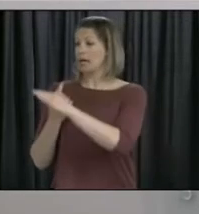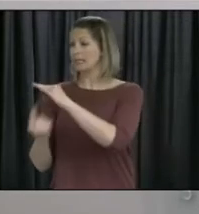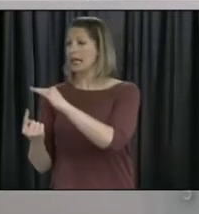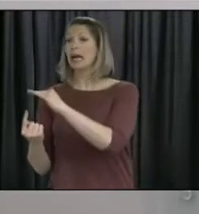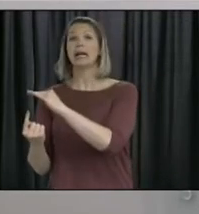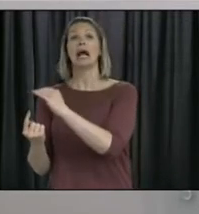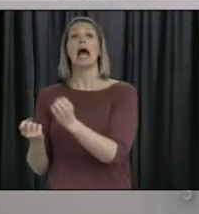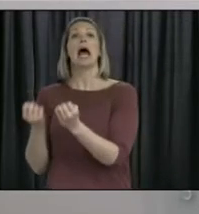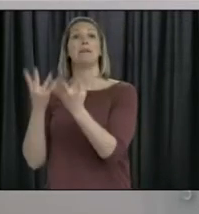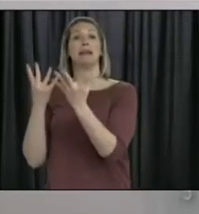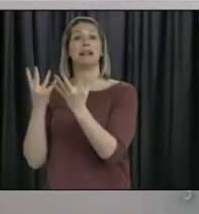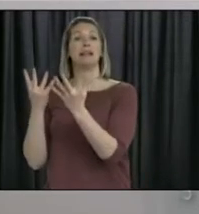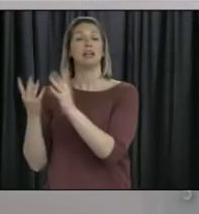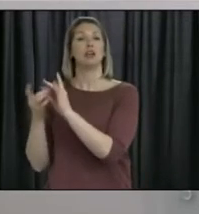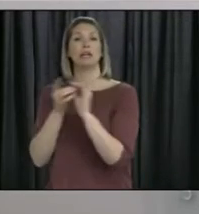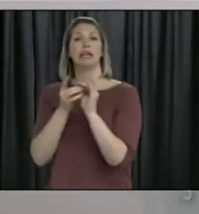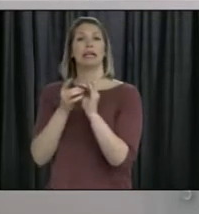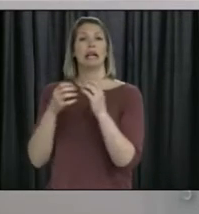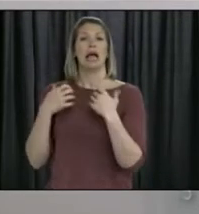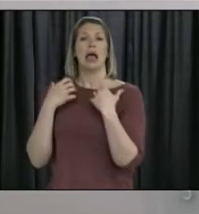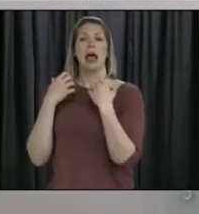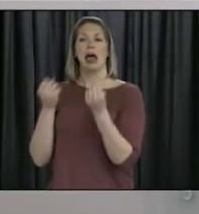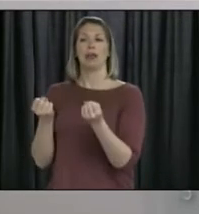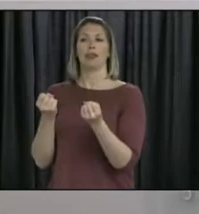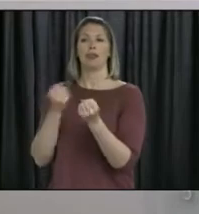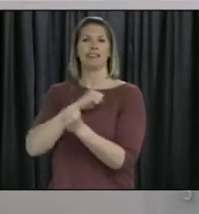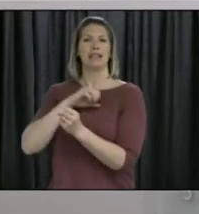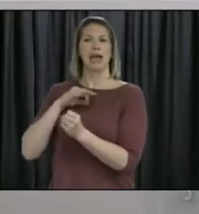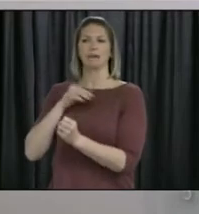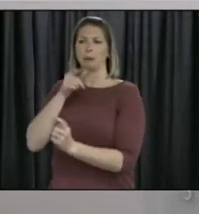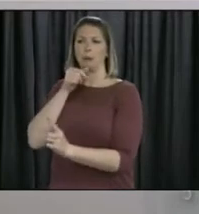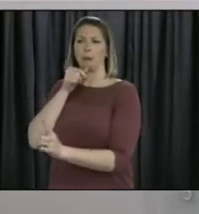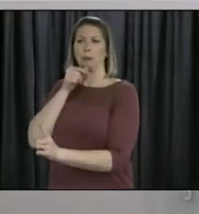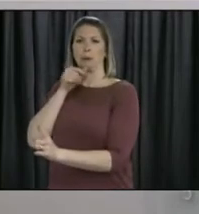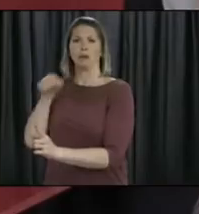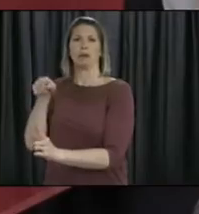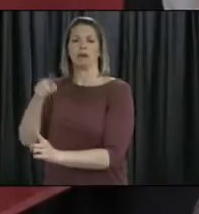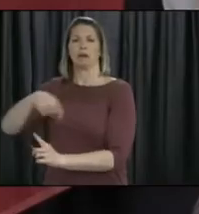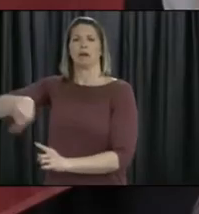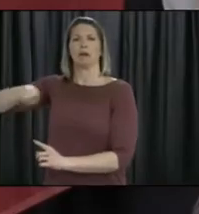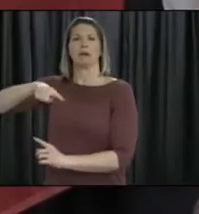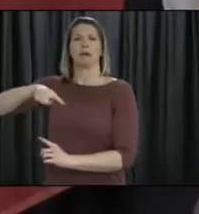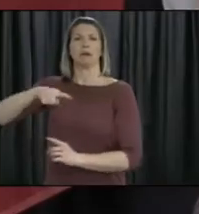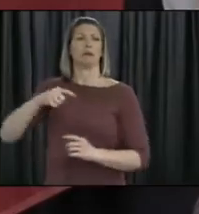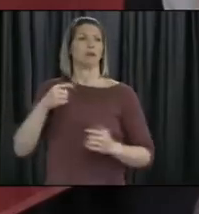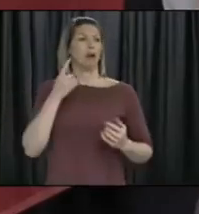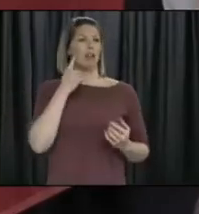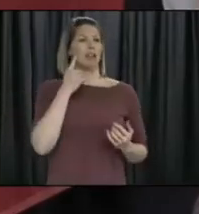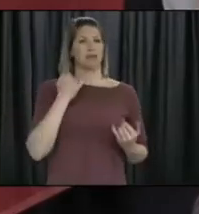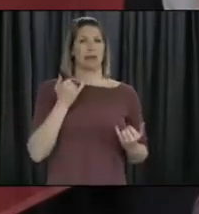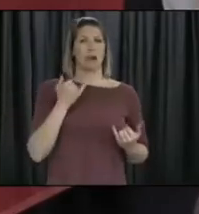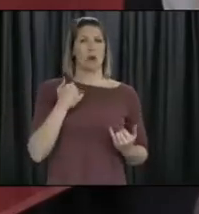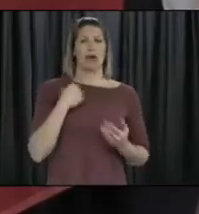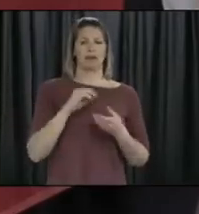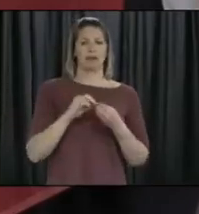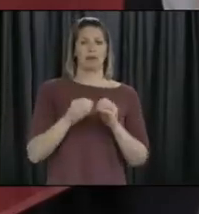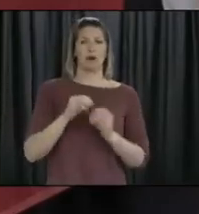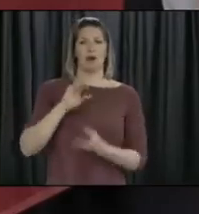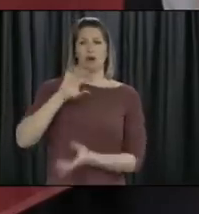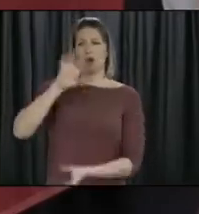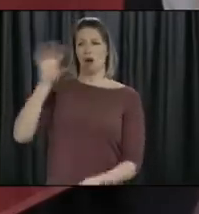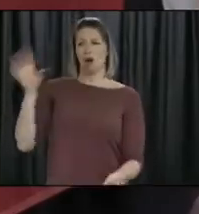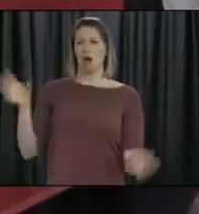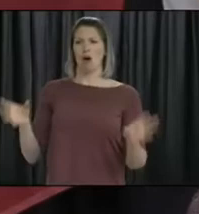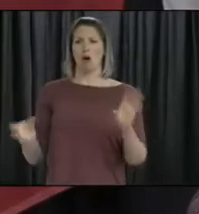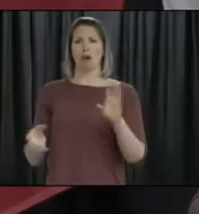From an health care perspective, those that are self-isolating right now, we have the numbers right here with us, there's a total of